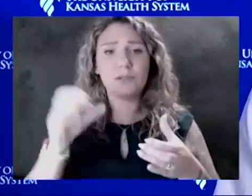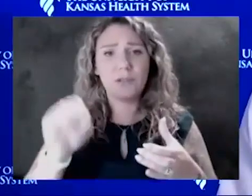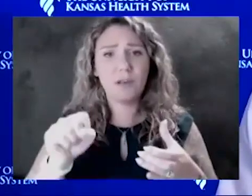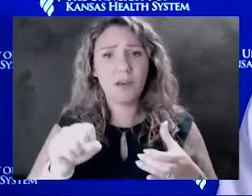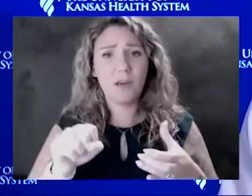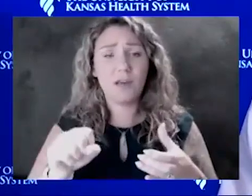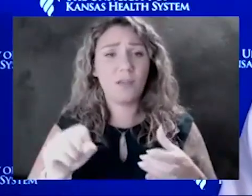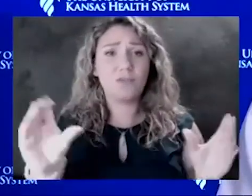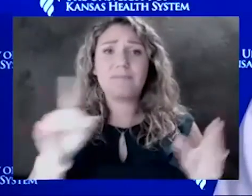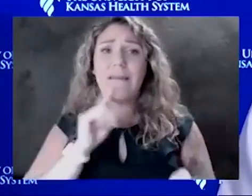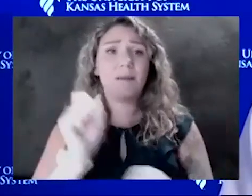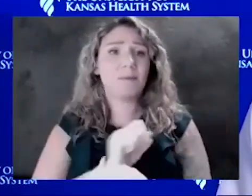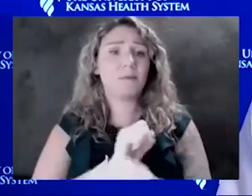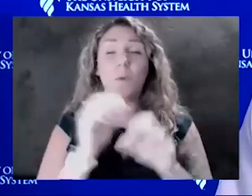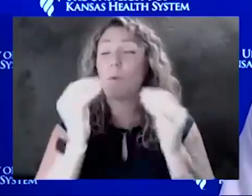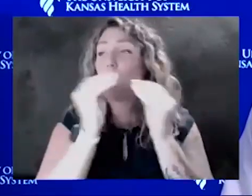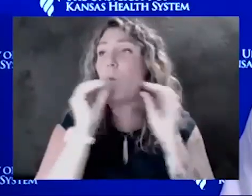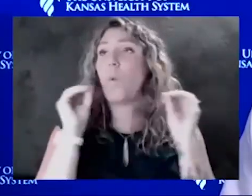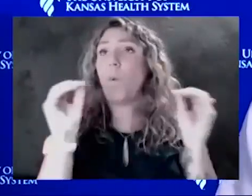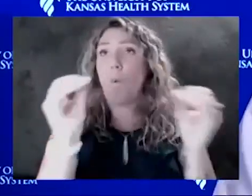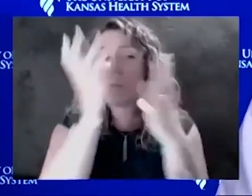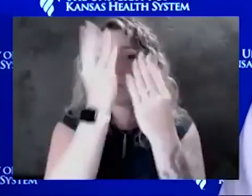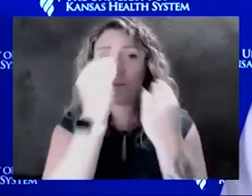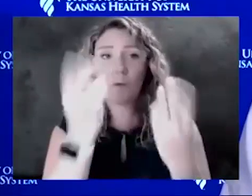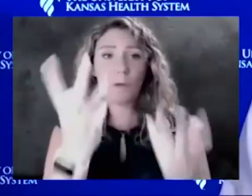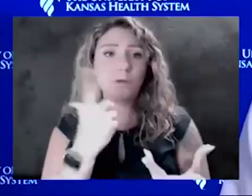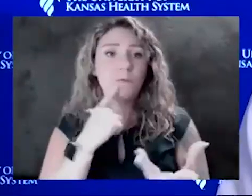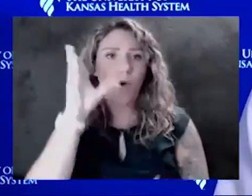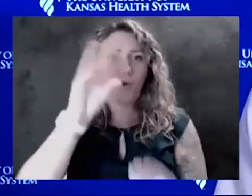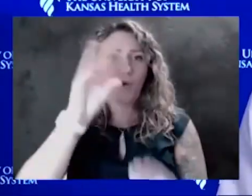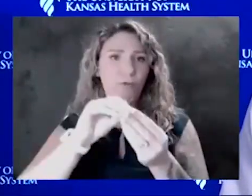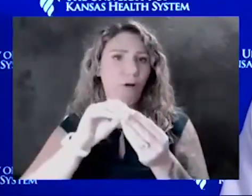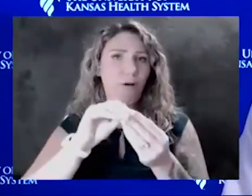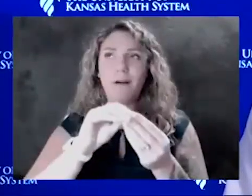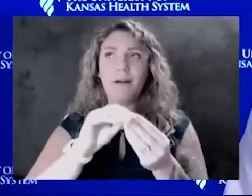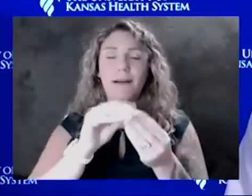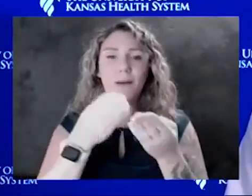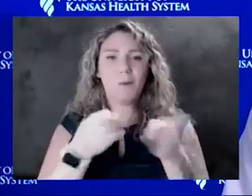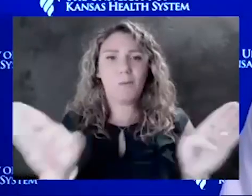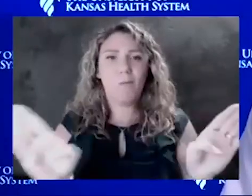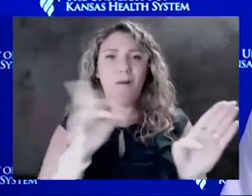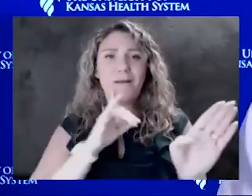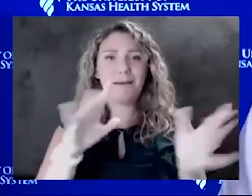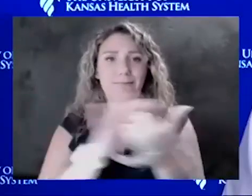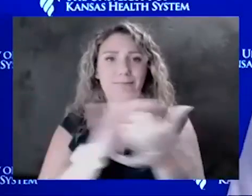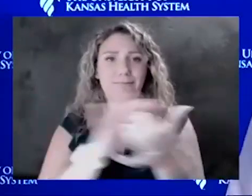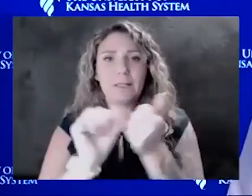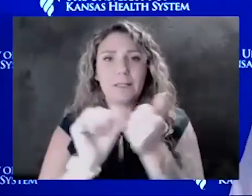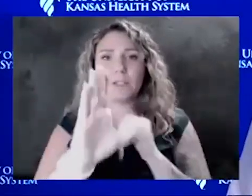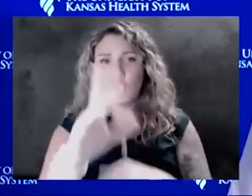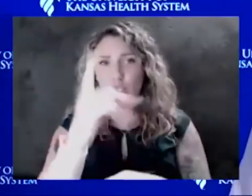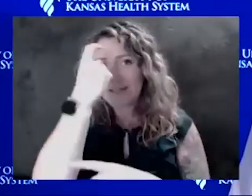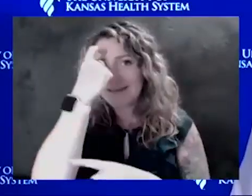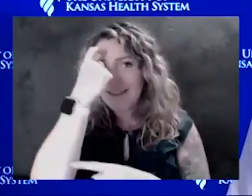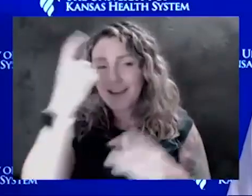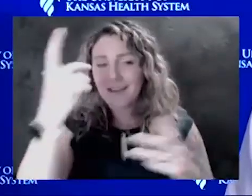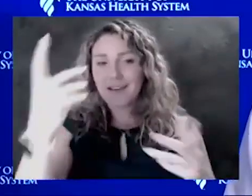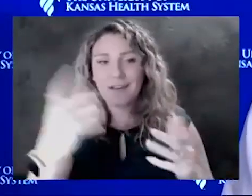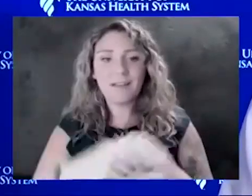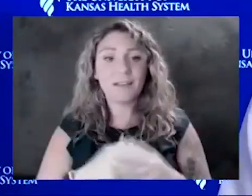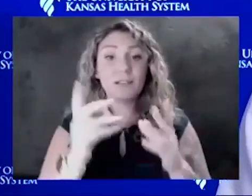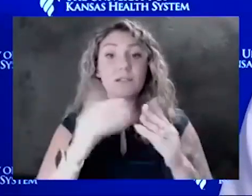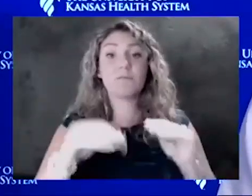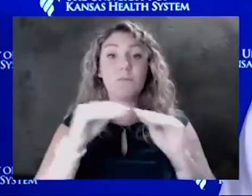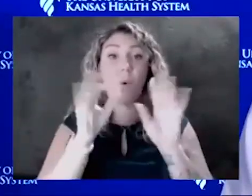suggest that you are doing overall widespread damage to children's psyche. I think it's more important that they are in